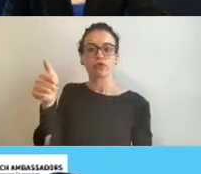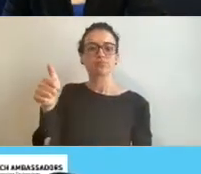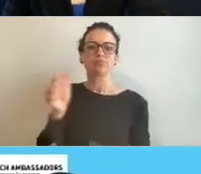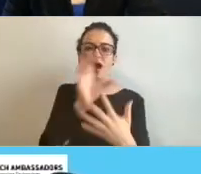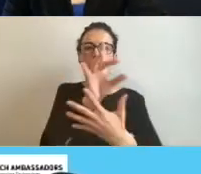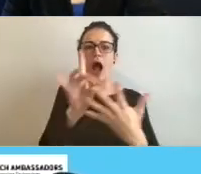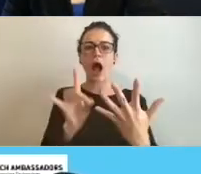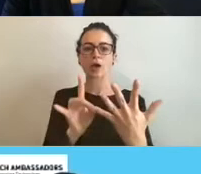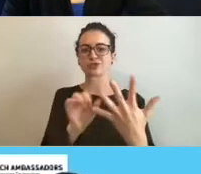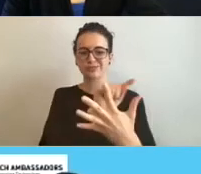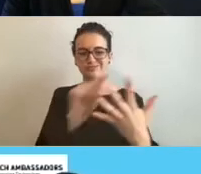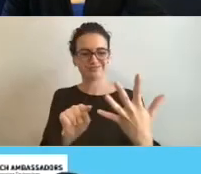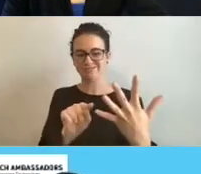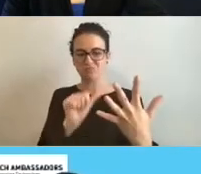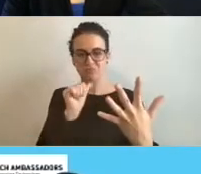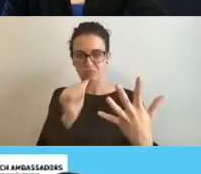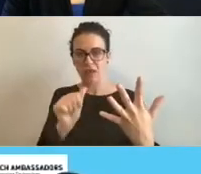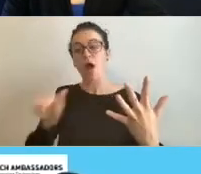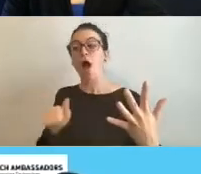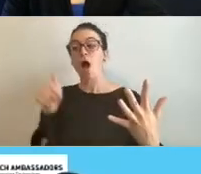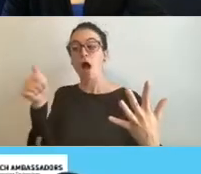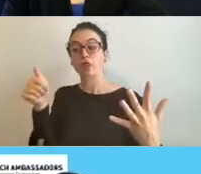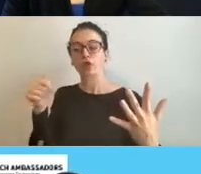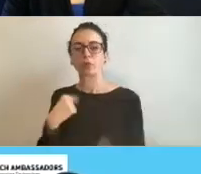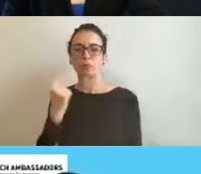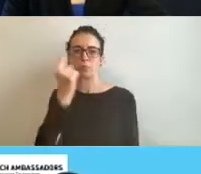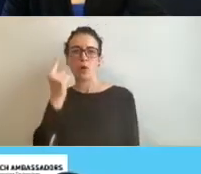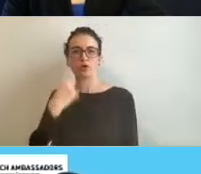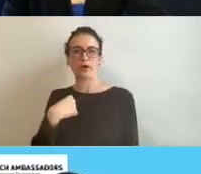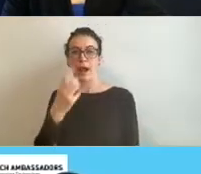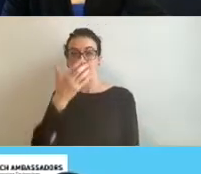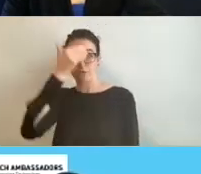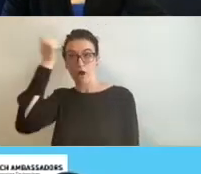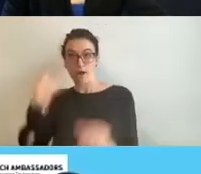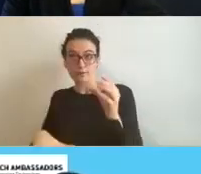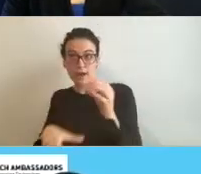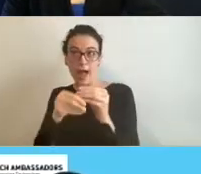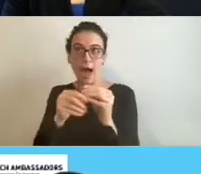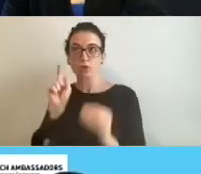something that would have been a good answer off. Um, I do want to take a brief poll here.